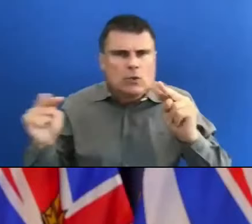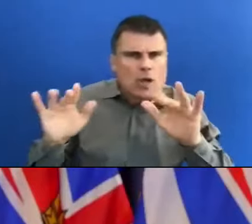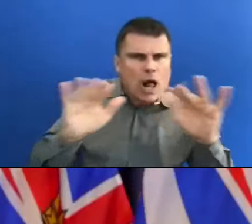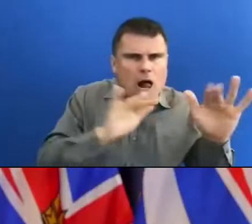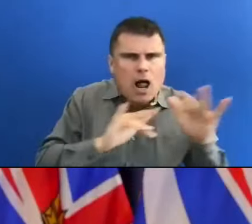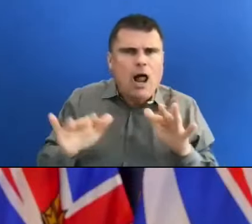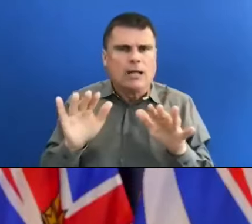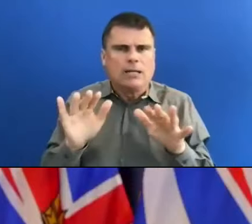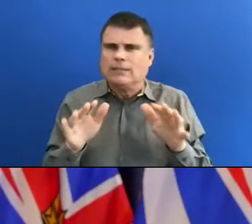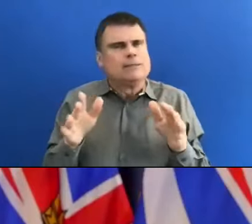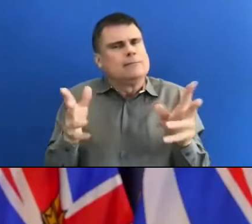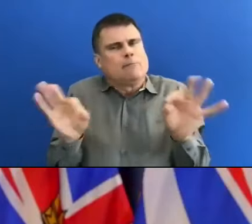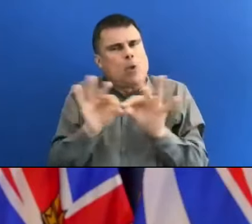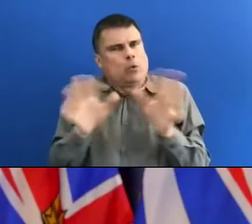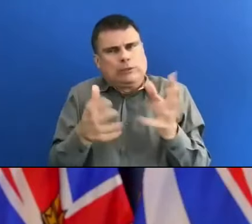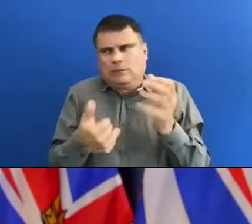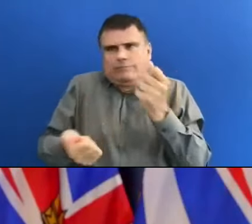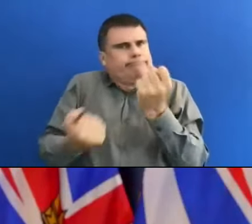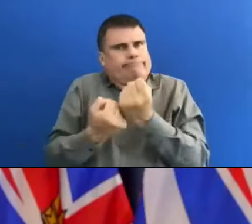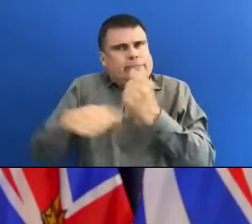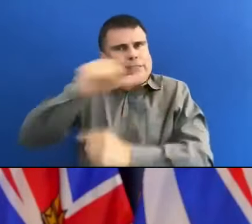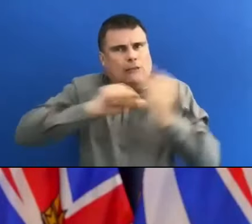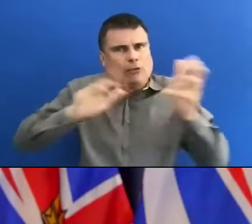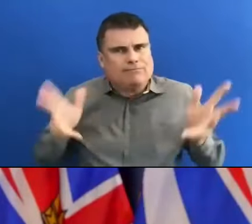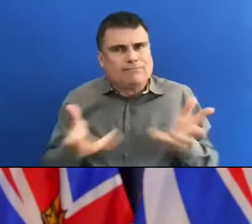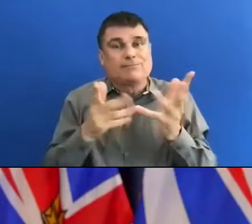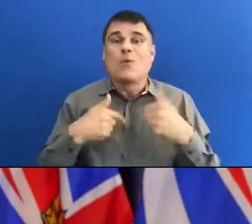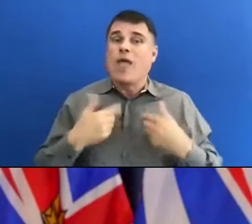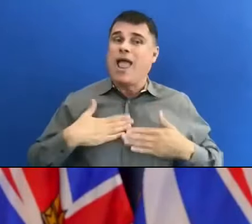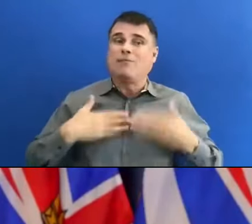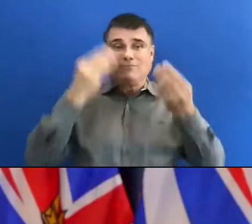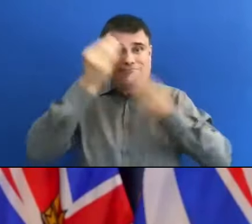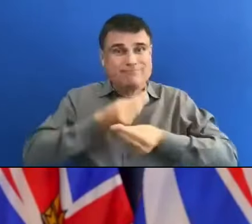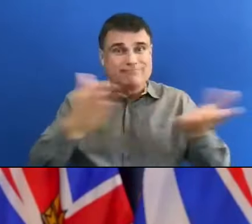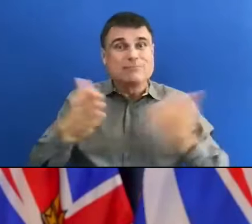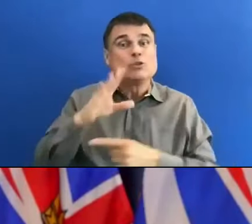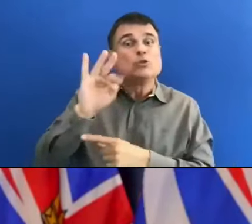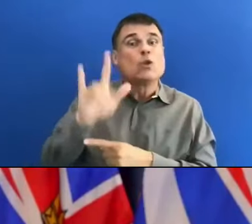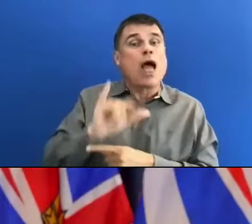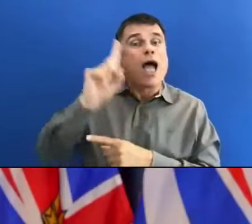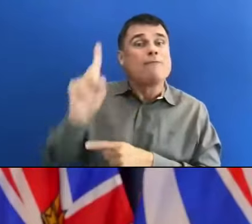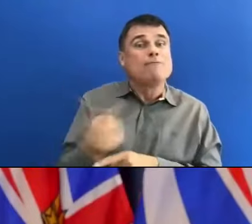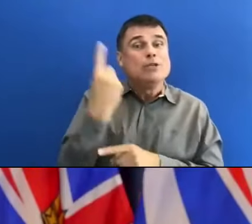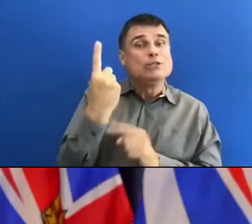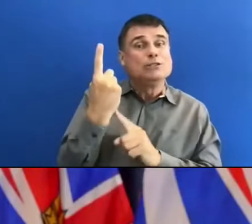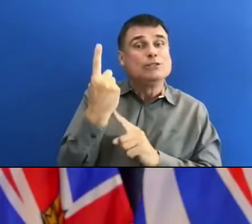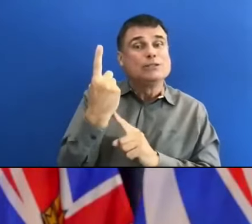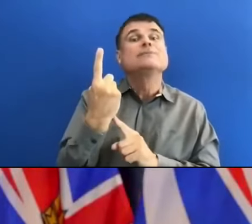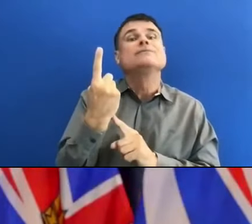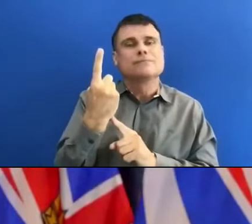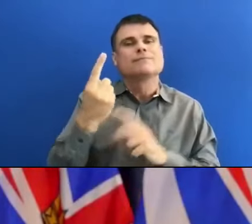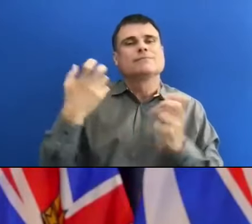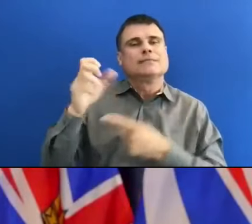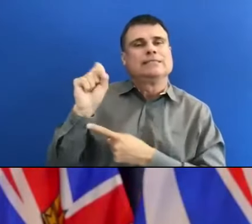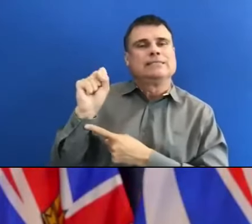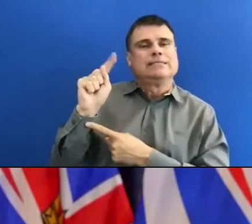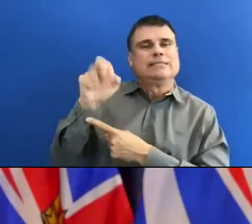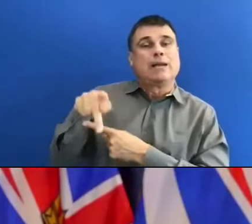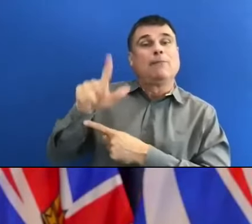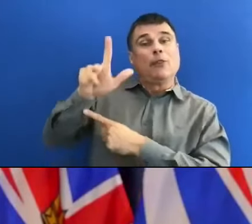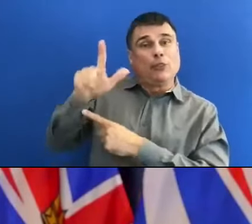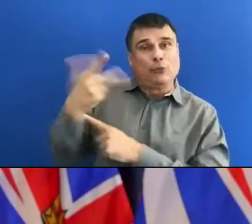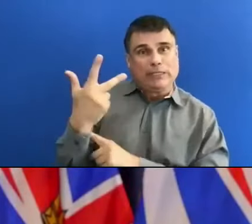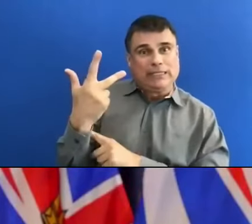I'm happy to announce that on July 1, we will begin step three of our restart plan. After the longest public